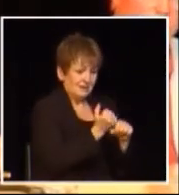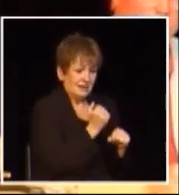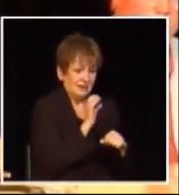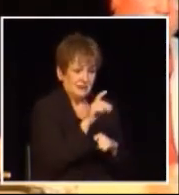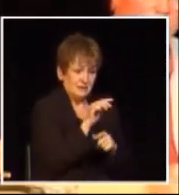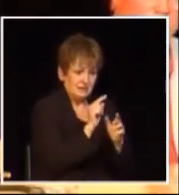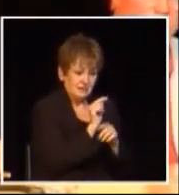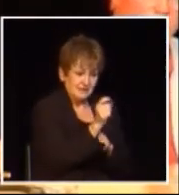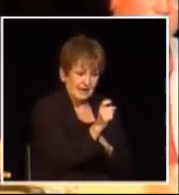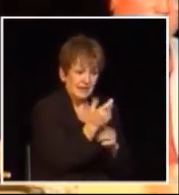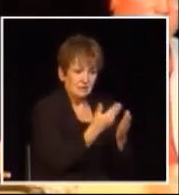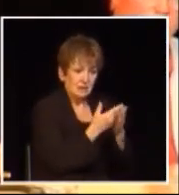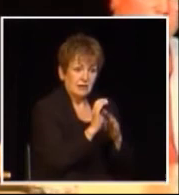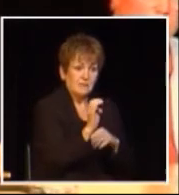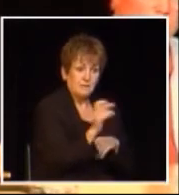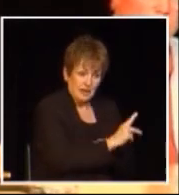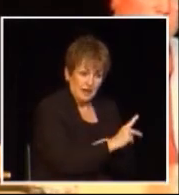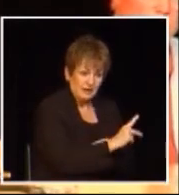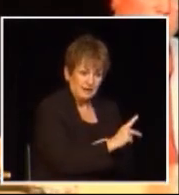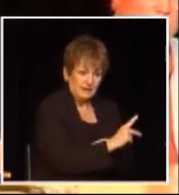gets that tax rebate